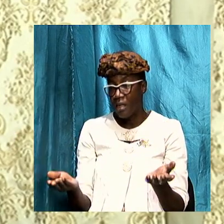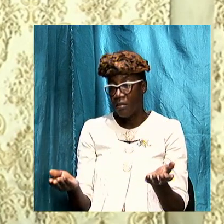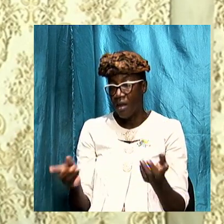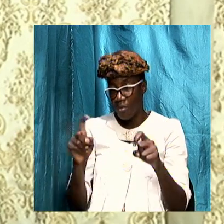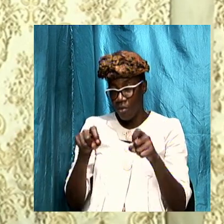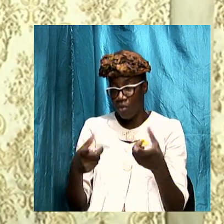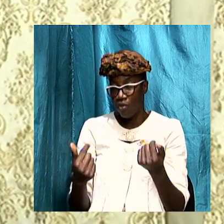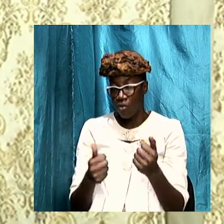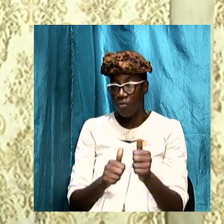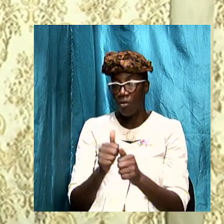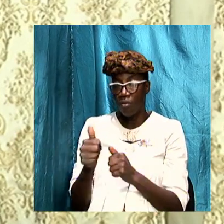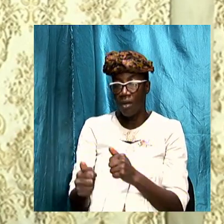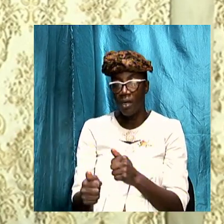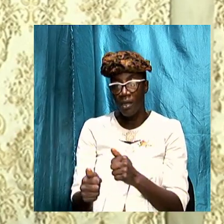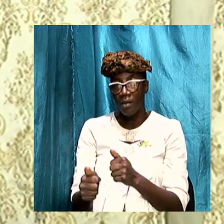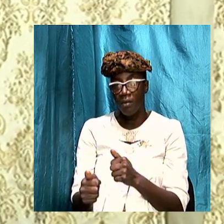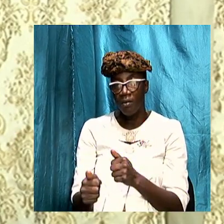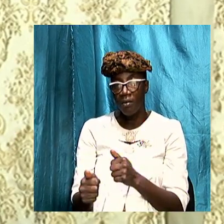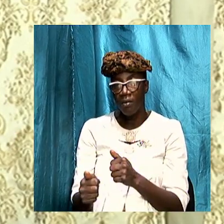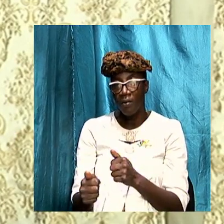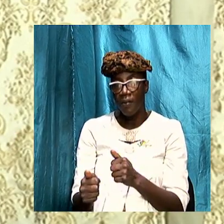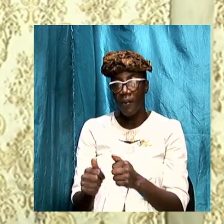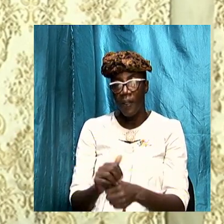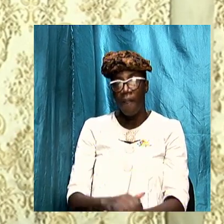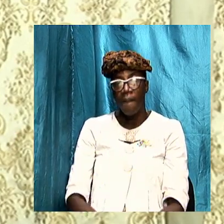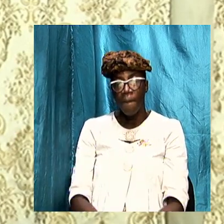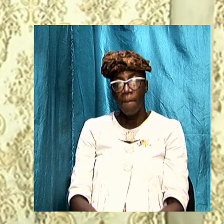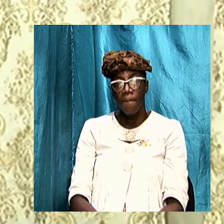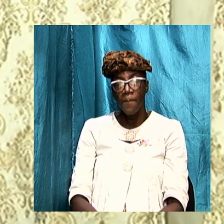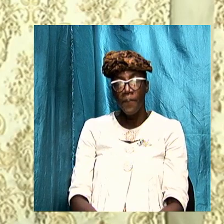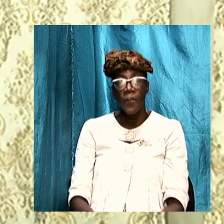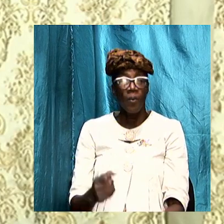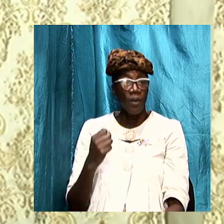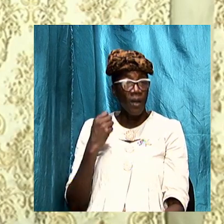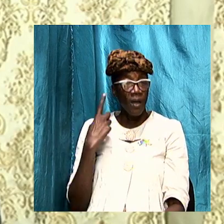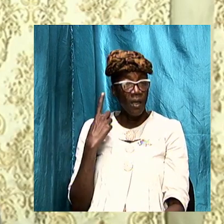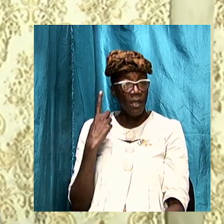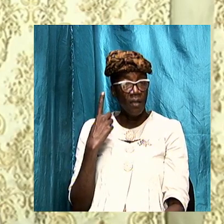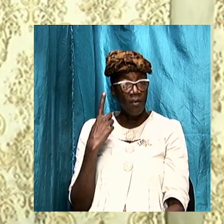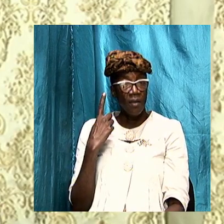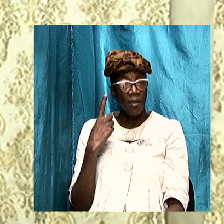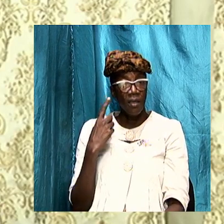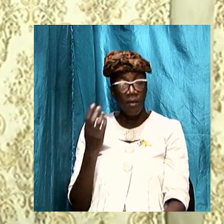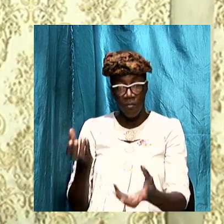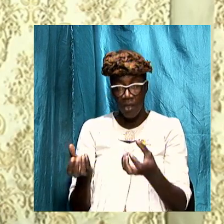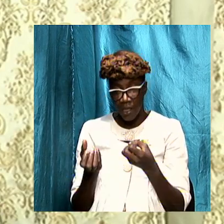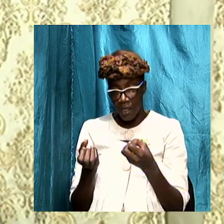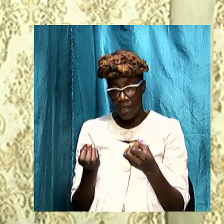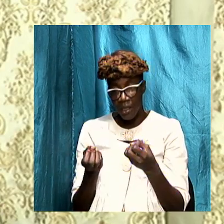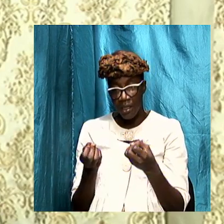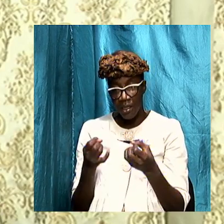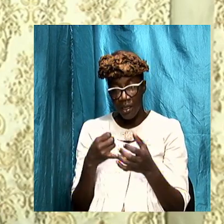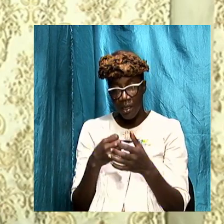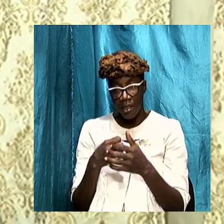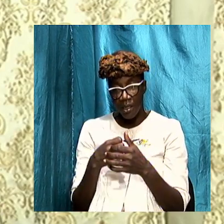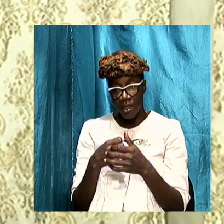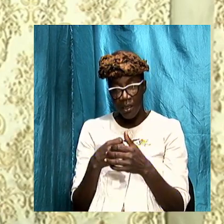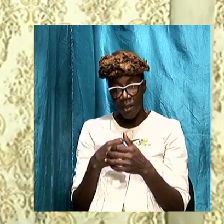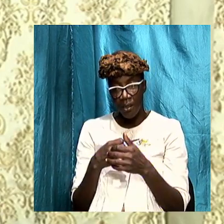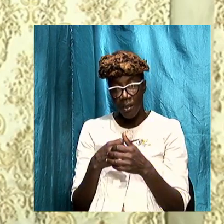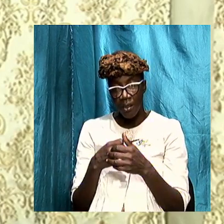to pass very important that we understand and we get it at the